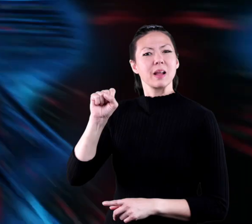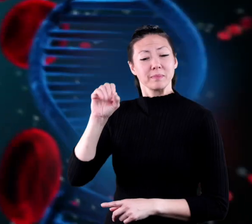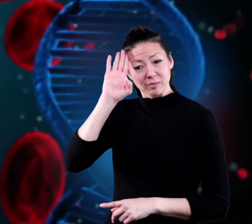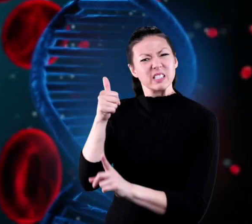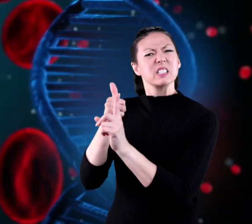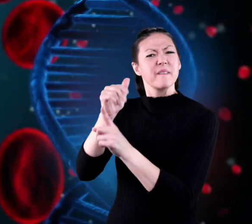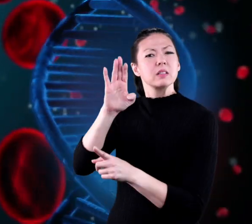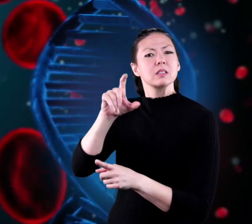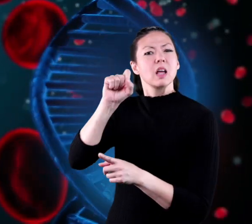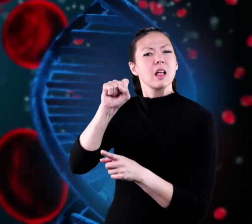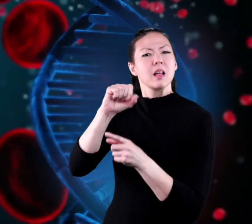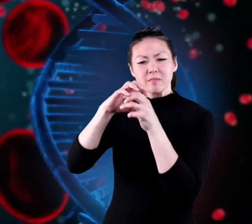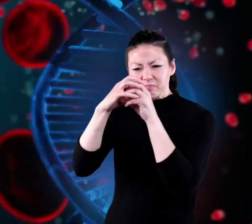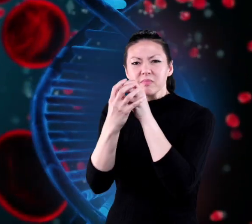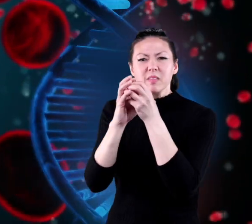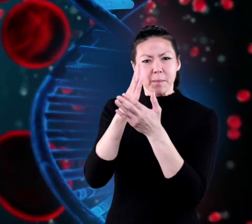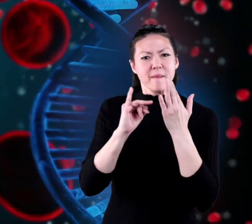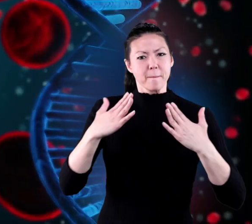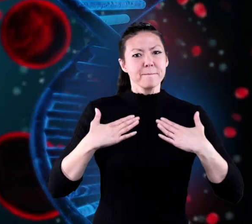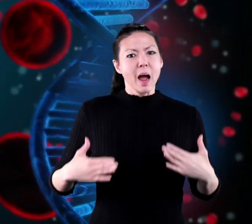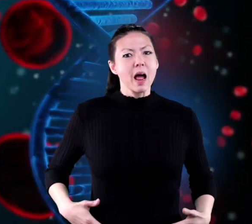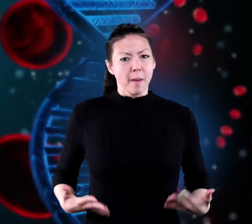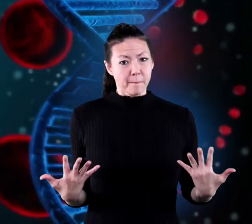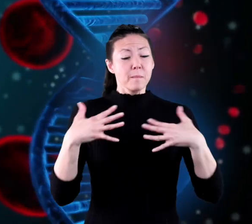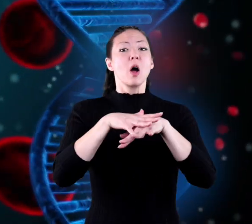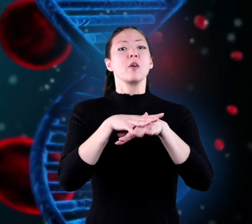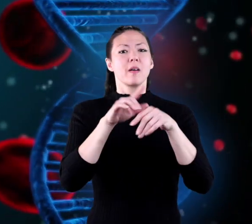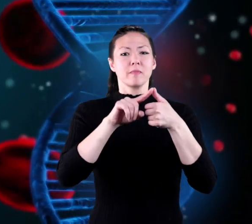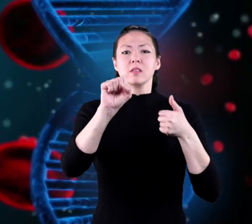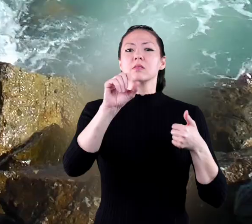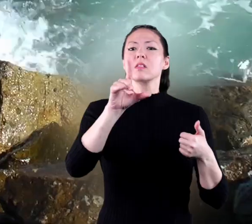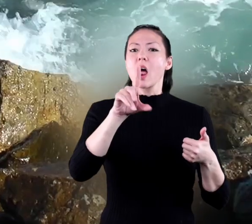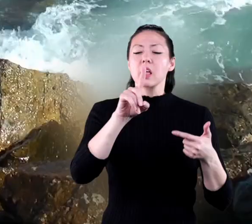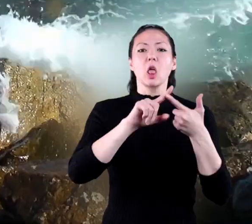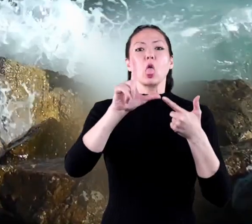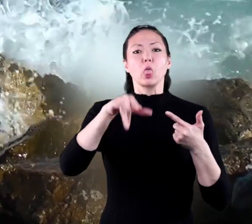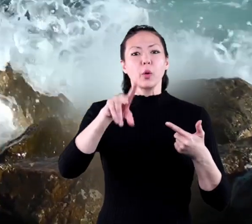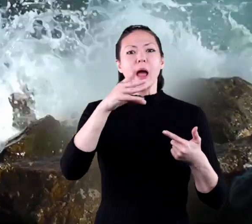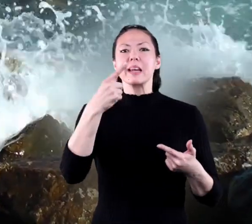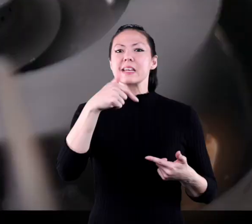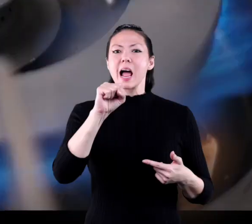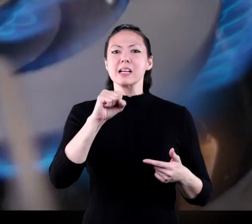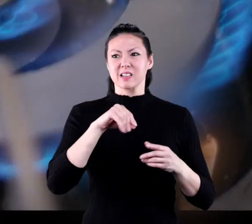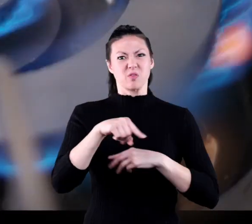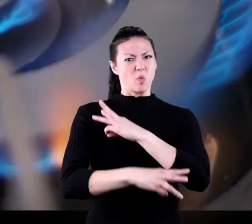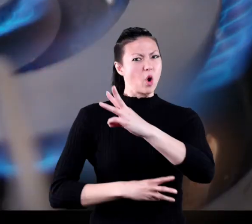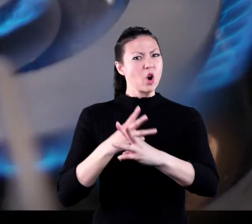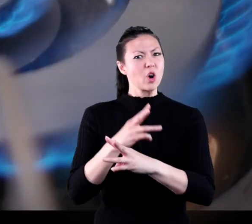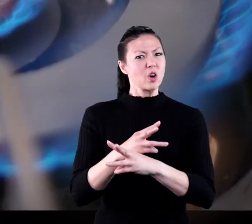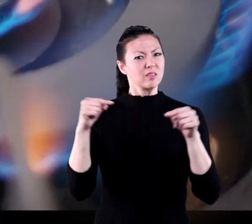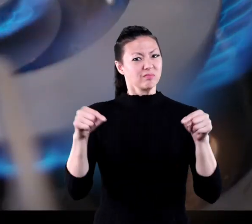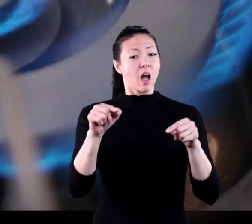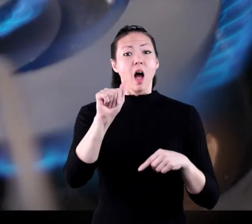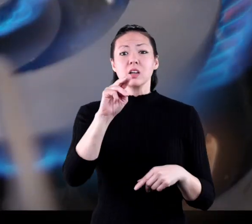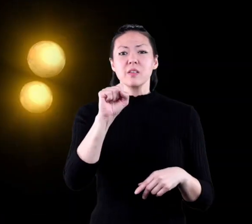Atoms make up the cells that are part of everybody's body. And the particles that make up every solid, liquid and gas in the world.